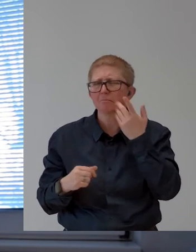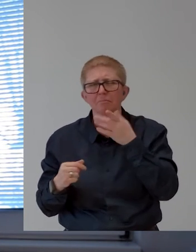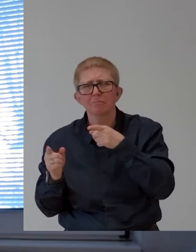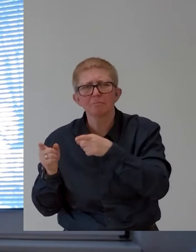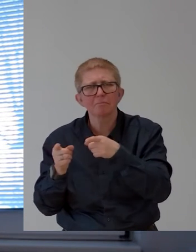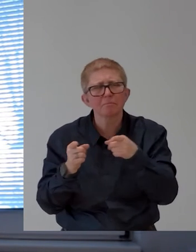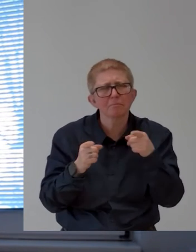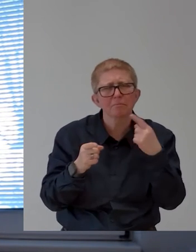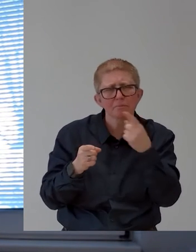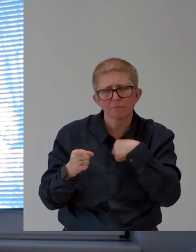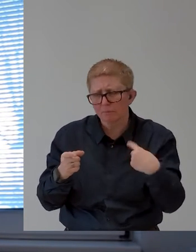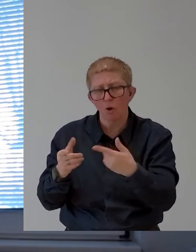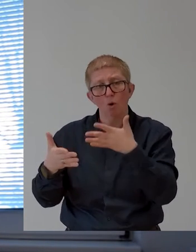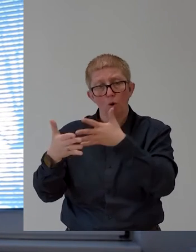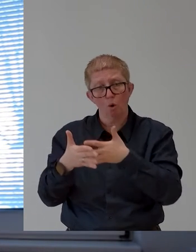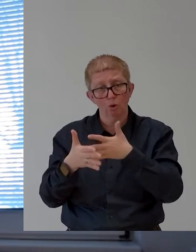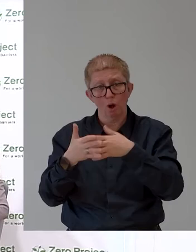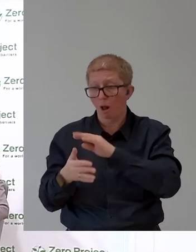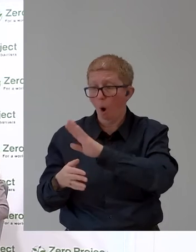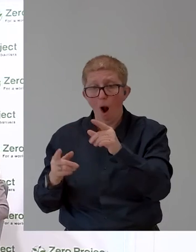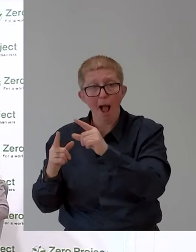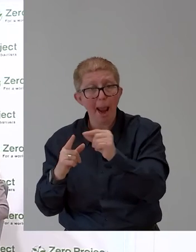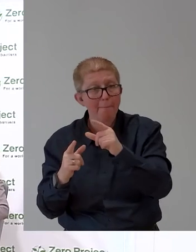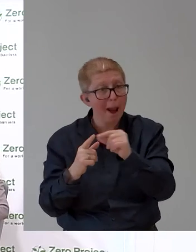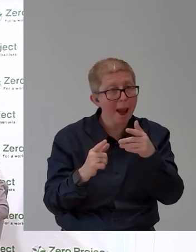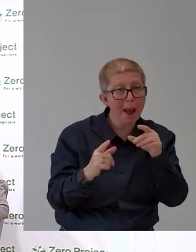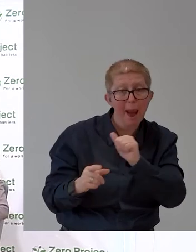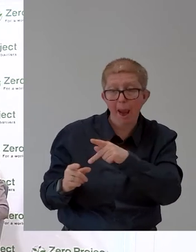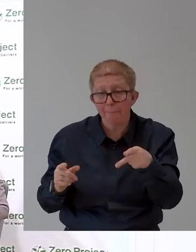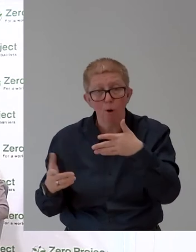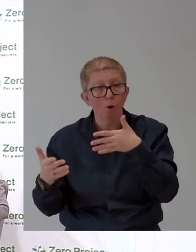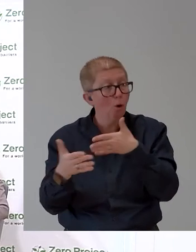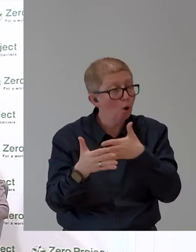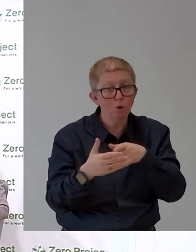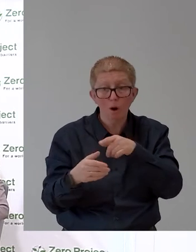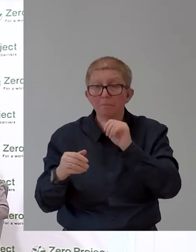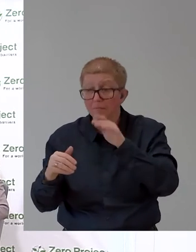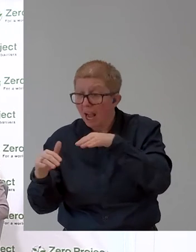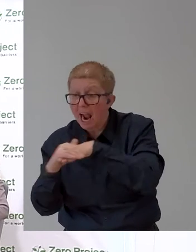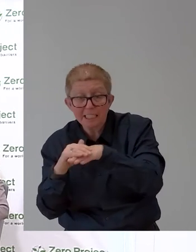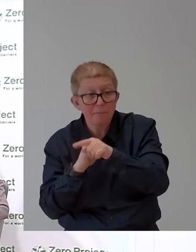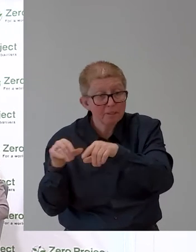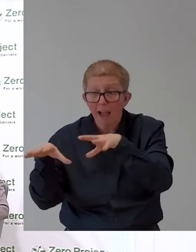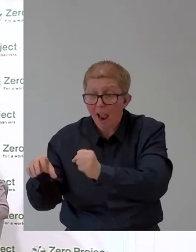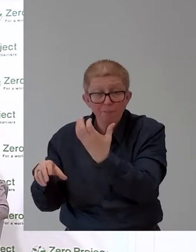to people with disabilities. Thank you, Shadi. Markus, please introduce yourself. Good to see you.